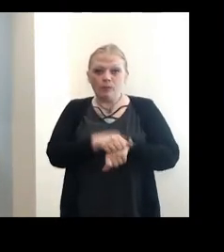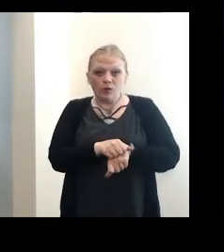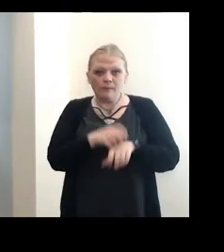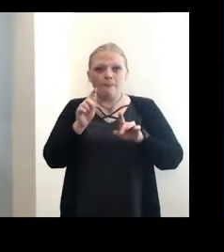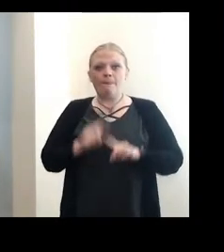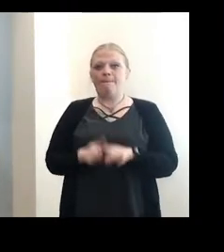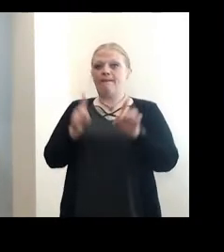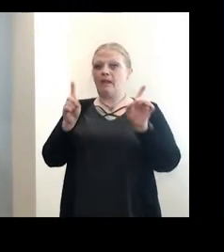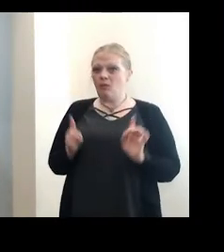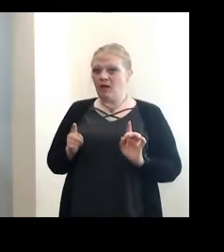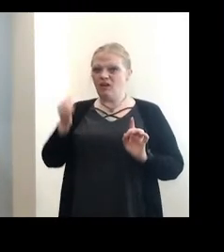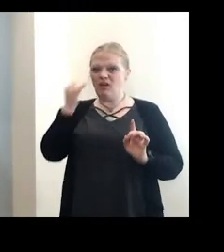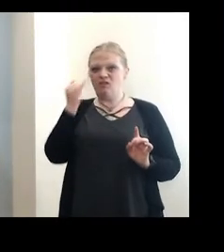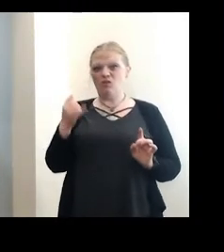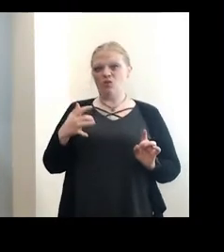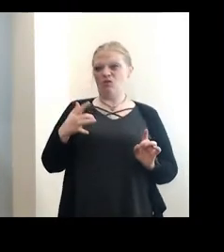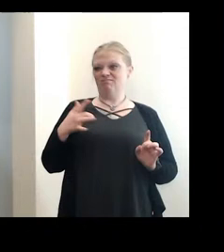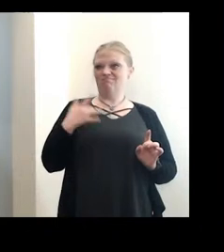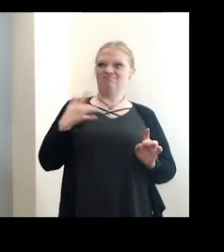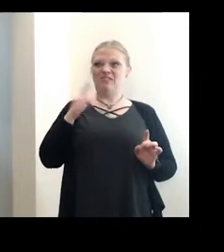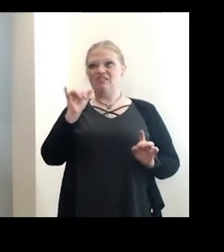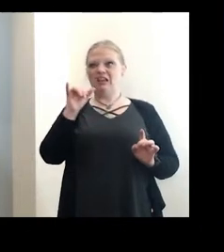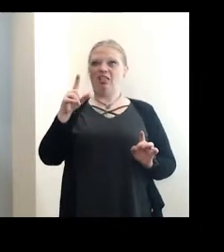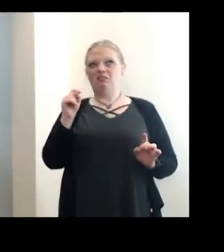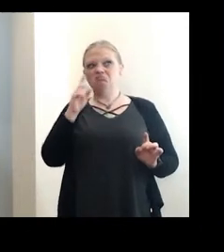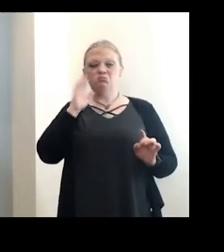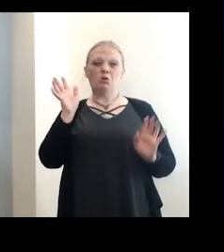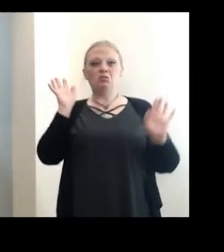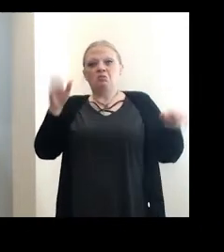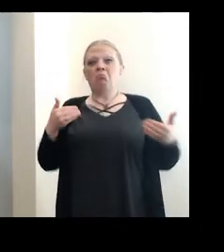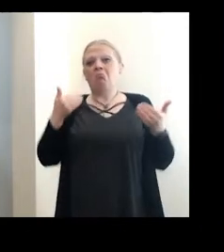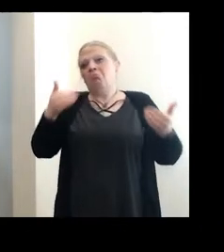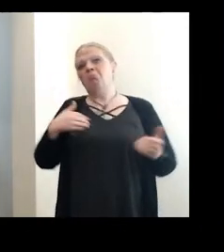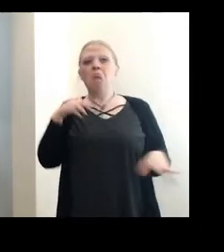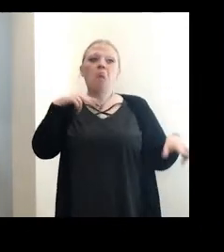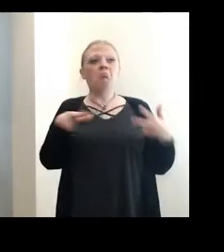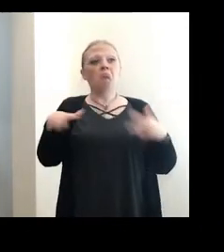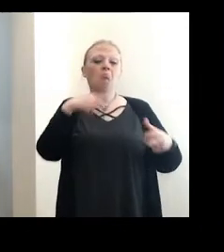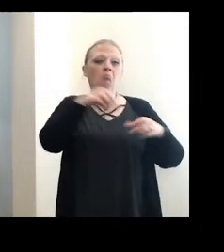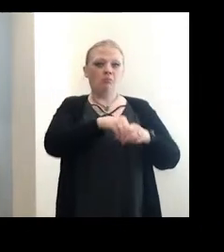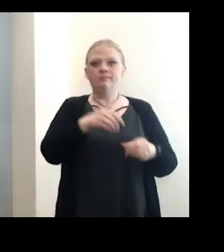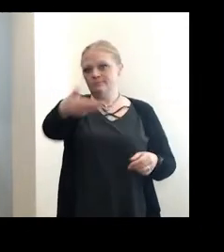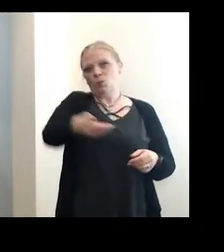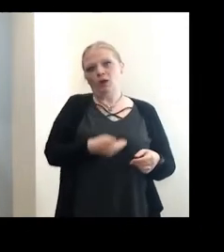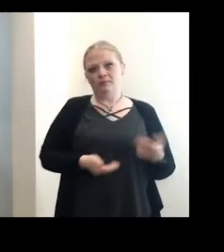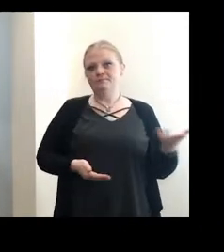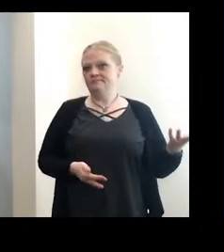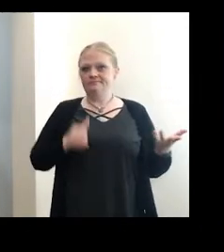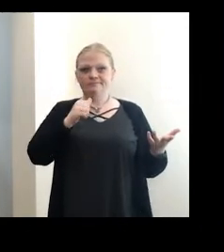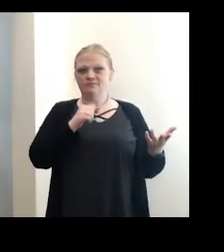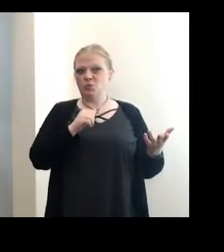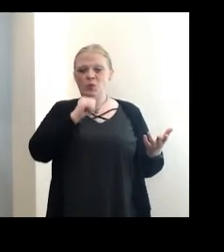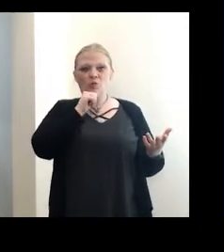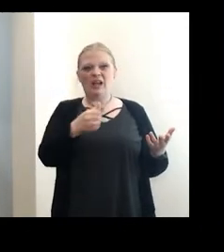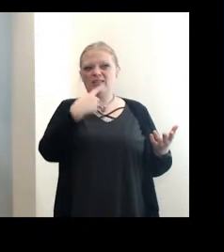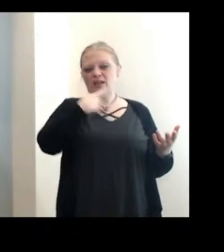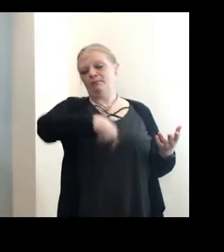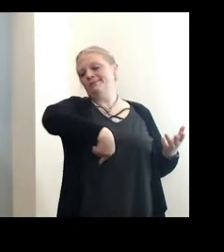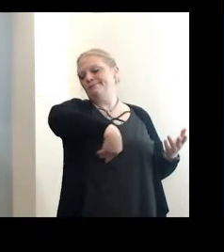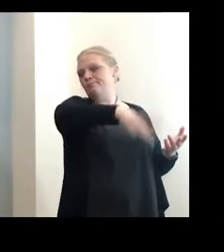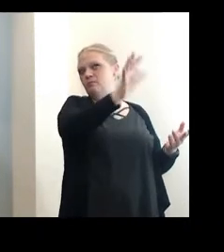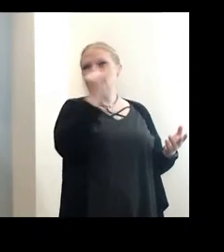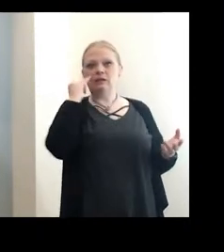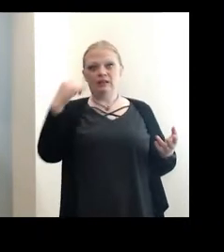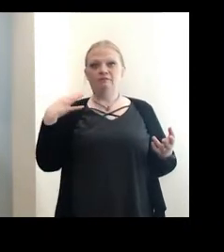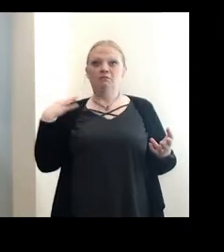However, if you just feel like walking in when it's a time and a place convenient to you, you are welcome. We are not going to turn anybody away who is